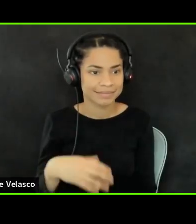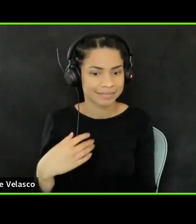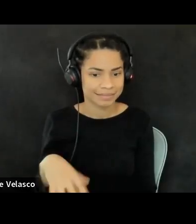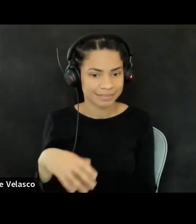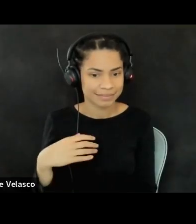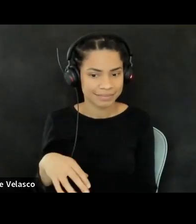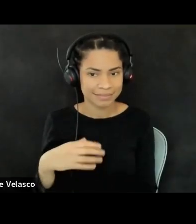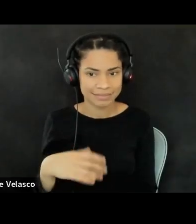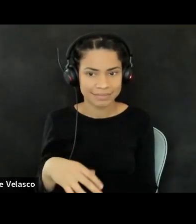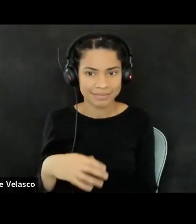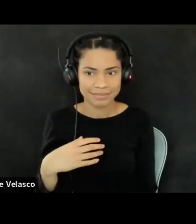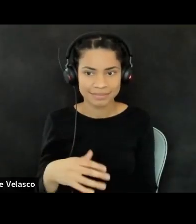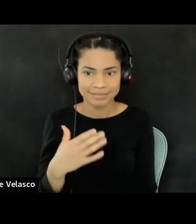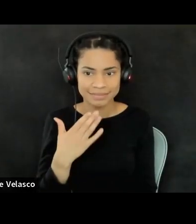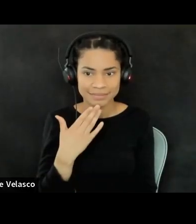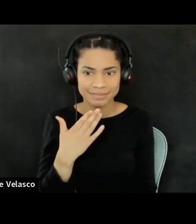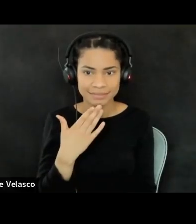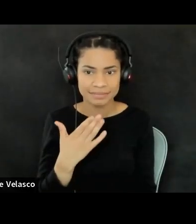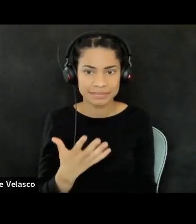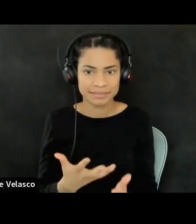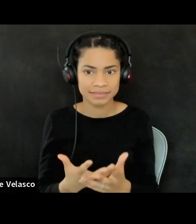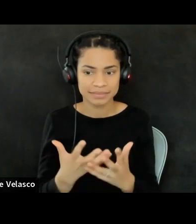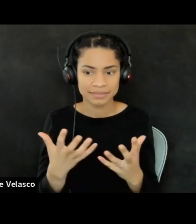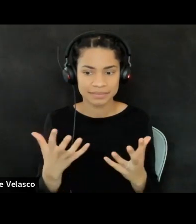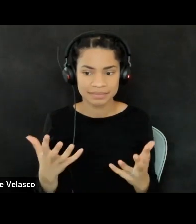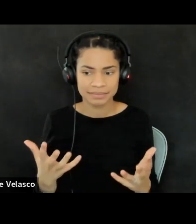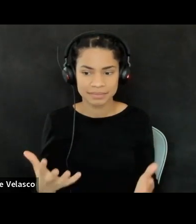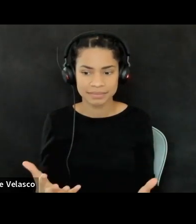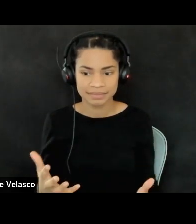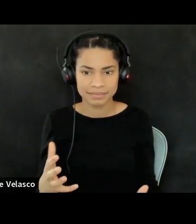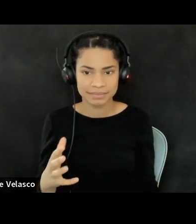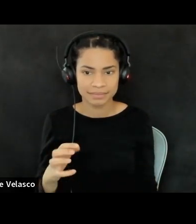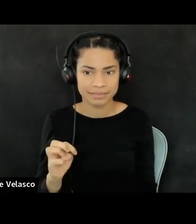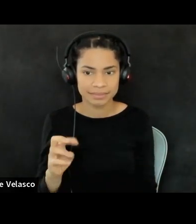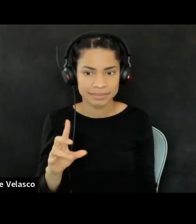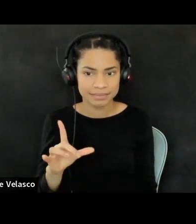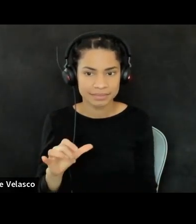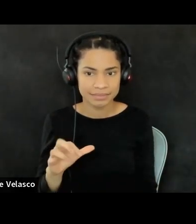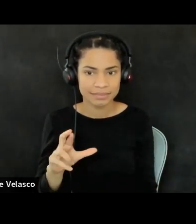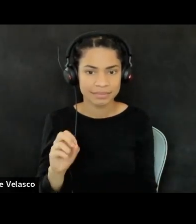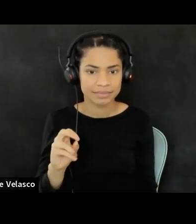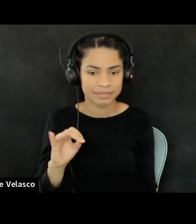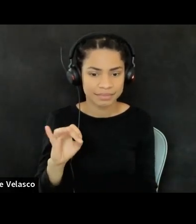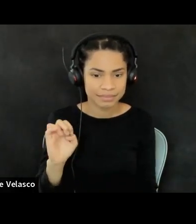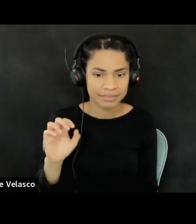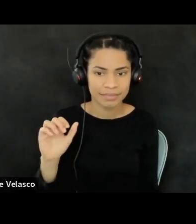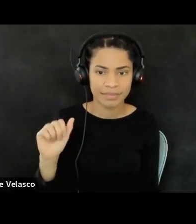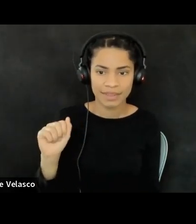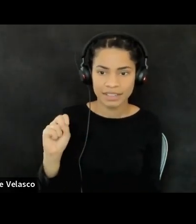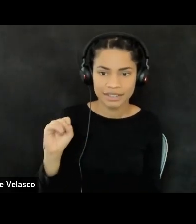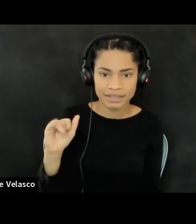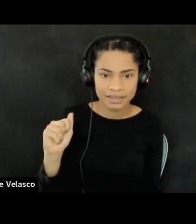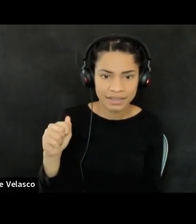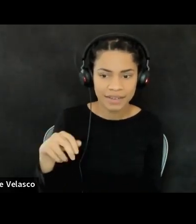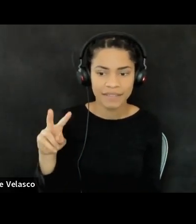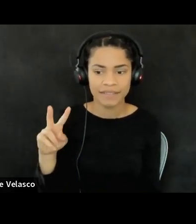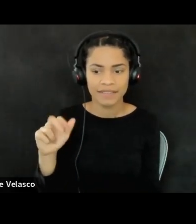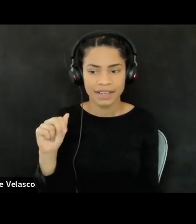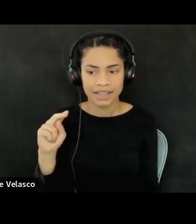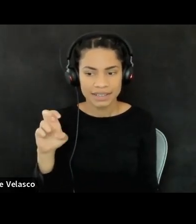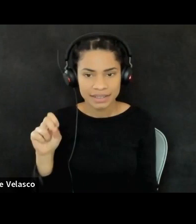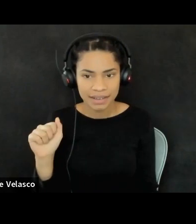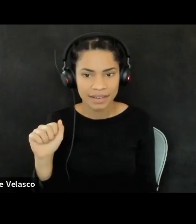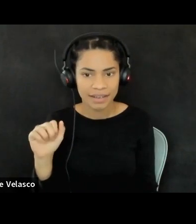Thank you all. Thank you so much. Emily, Ronnie, Kevin, Bill, Adele, Asia, Vanessa, Felicia.